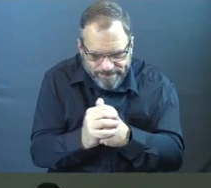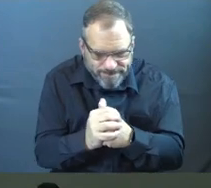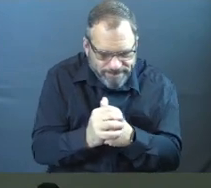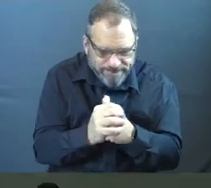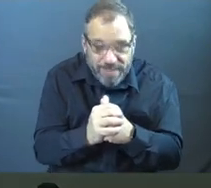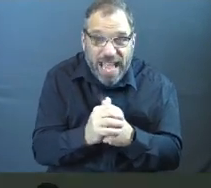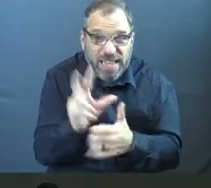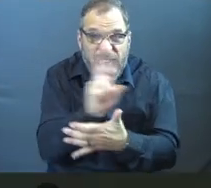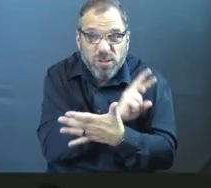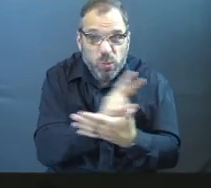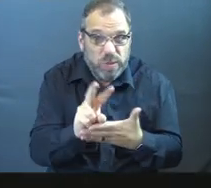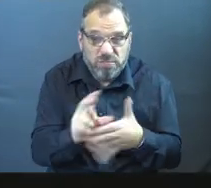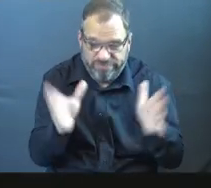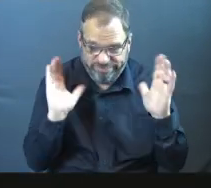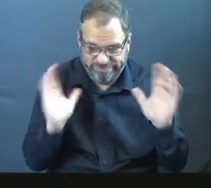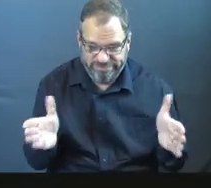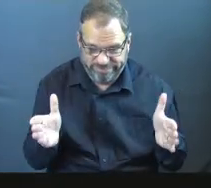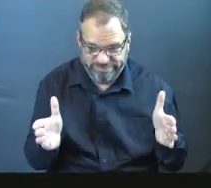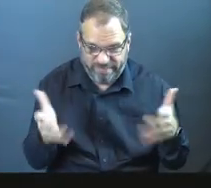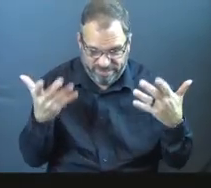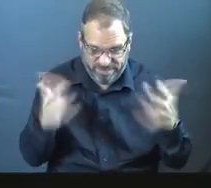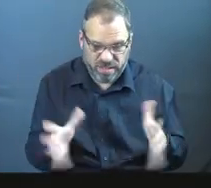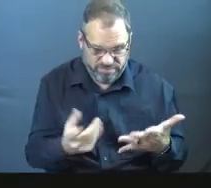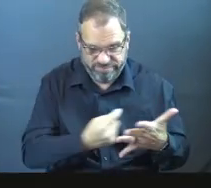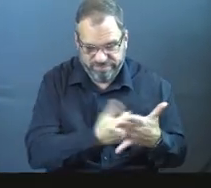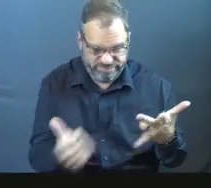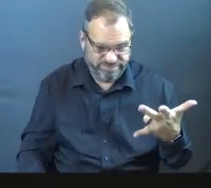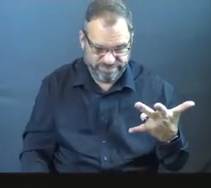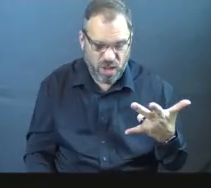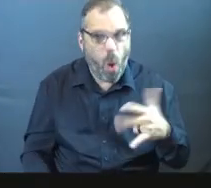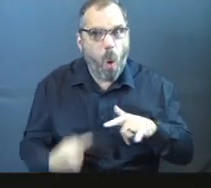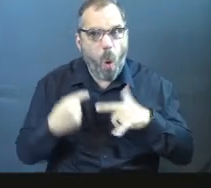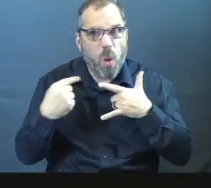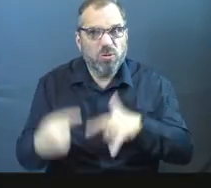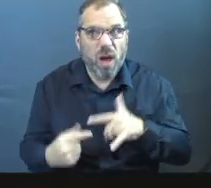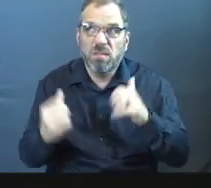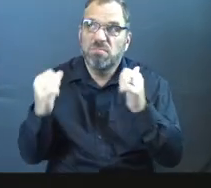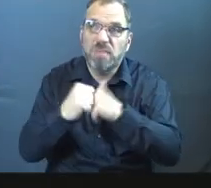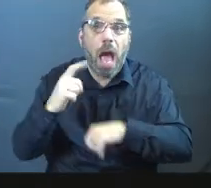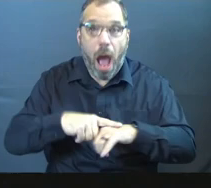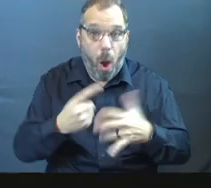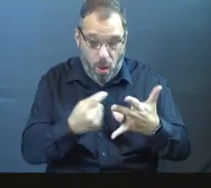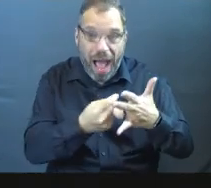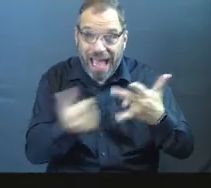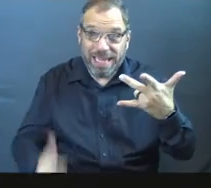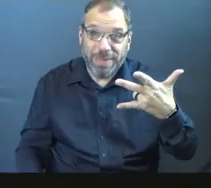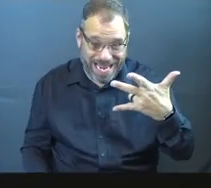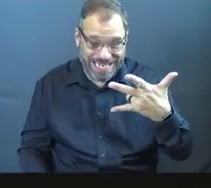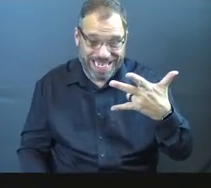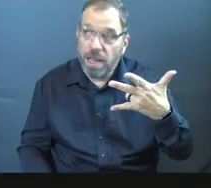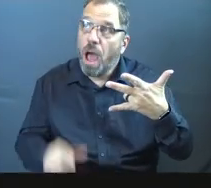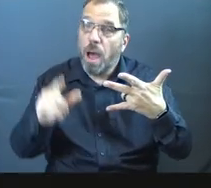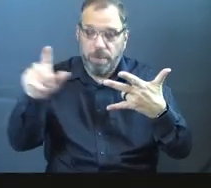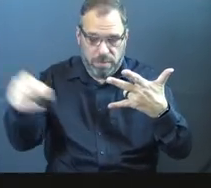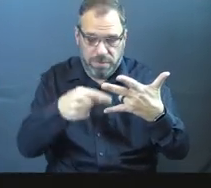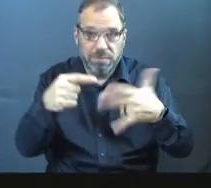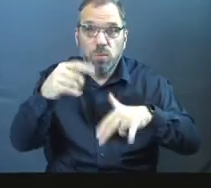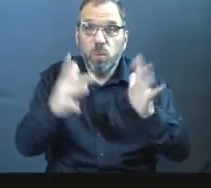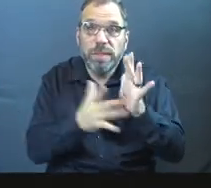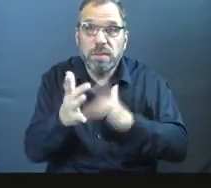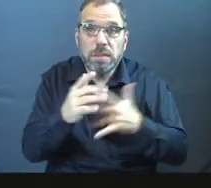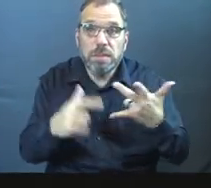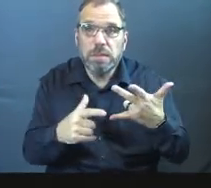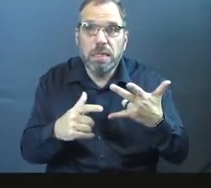And the whole time, when I got rid of it, I struggled to spend time. I eliminated, but struggled to replace that time with Jesus,